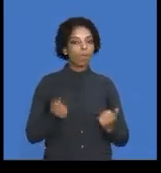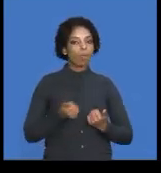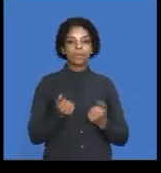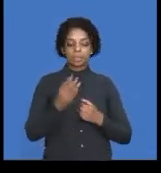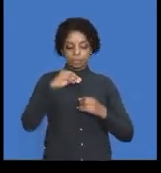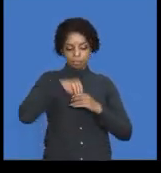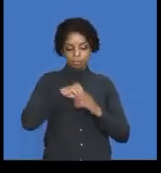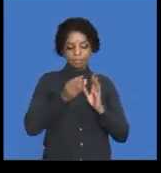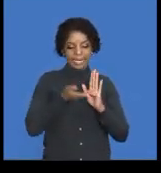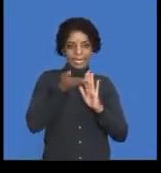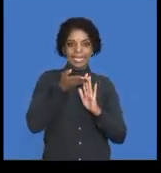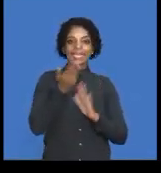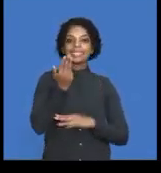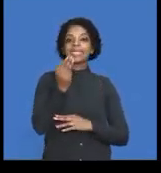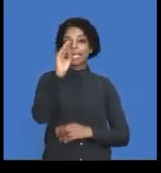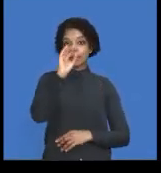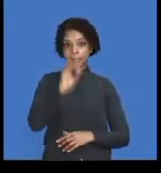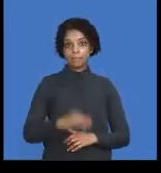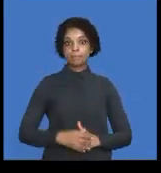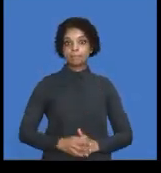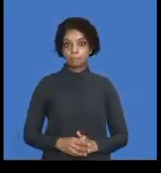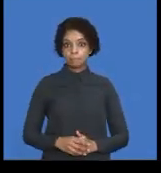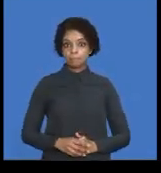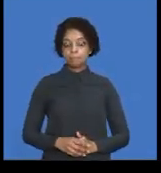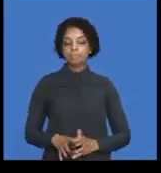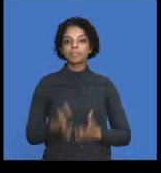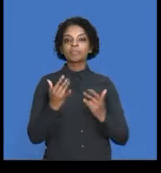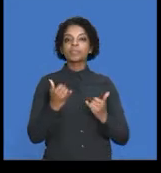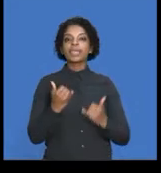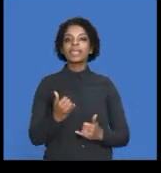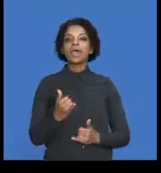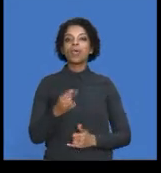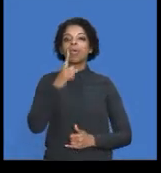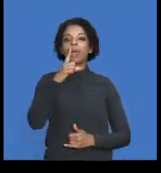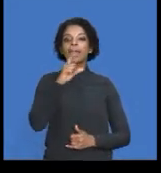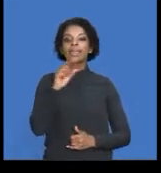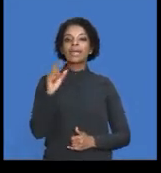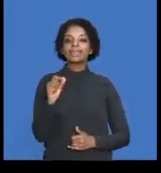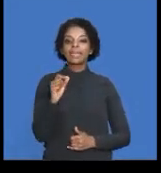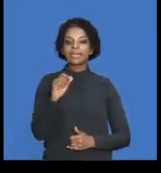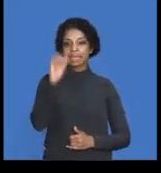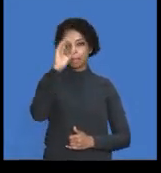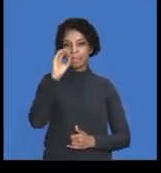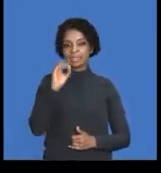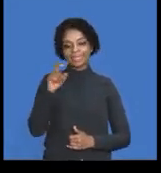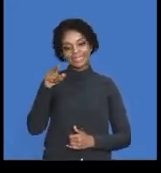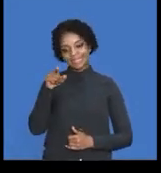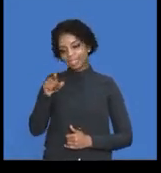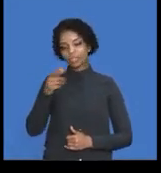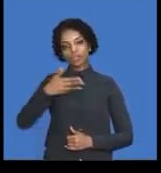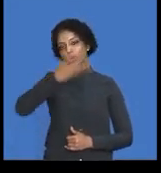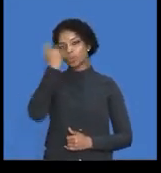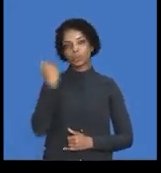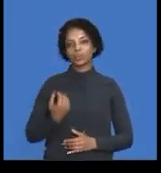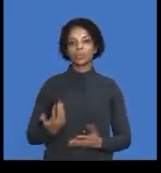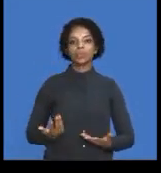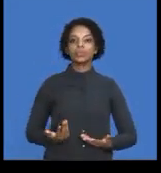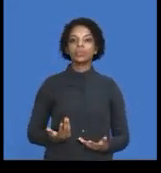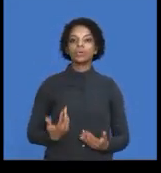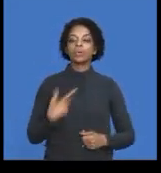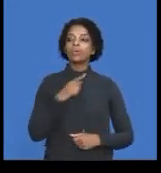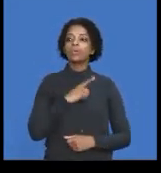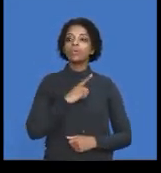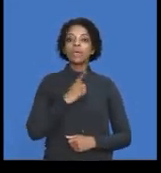includes the increase. Therefore, the 100% would be your unknown. Clearly you can see